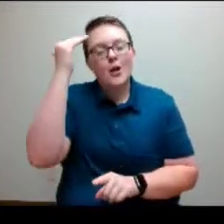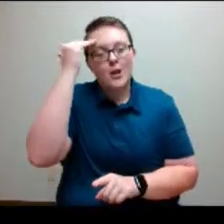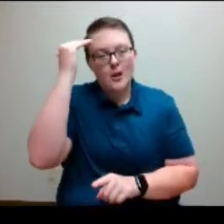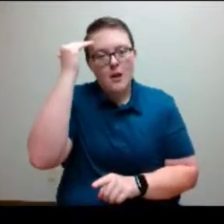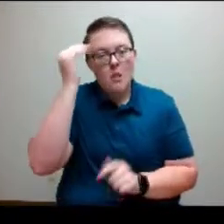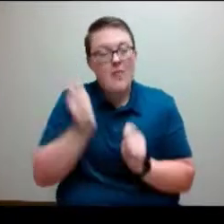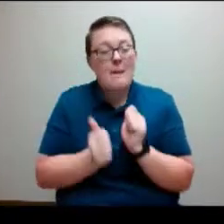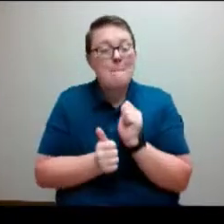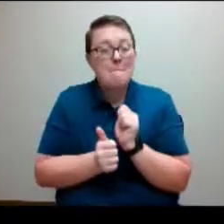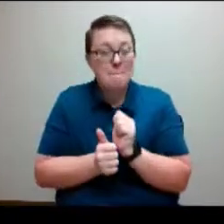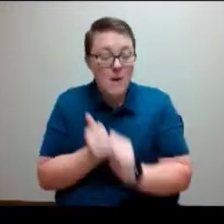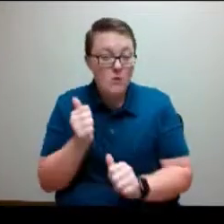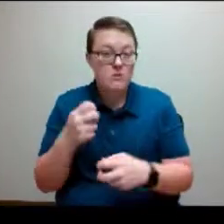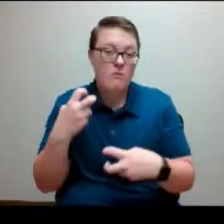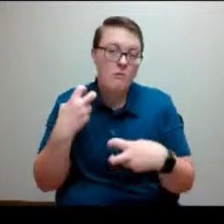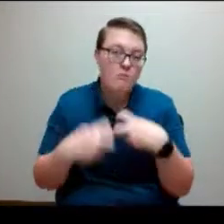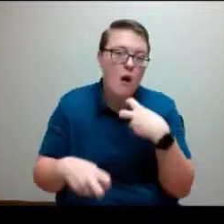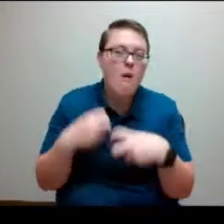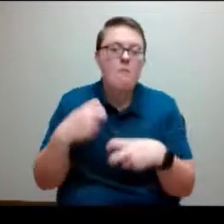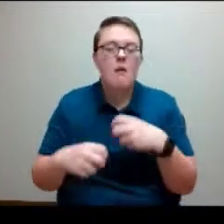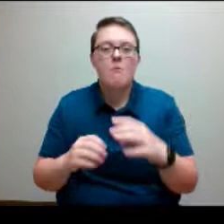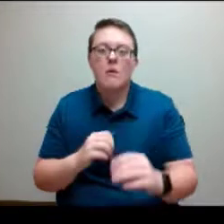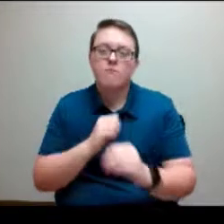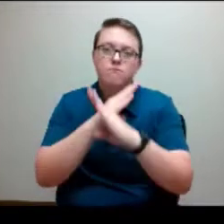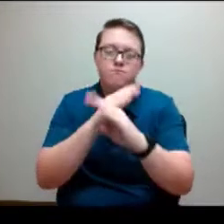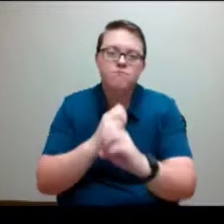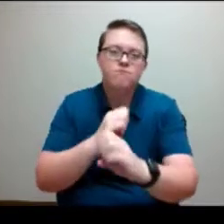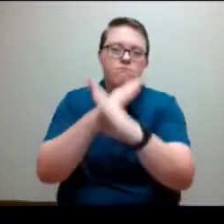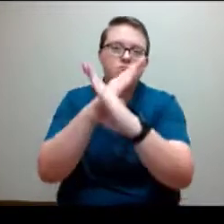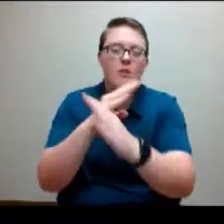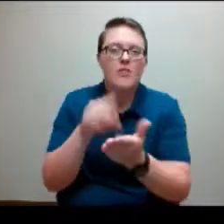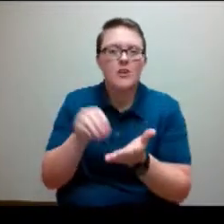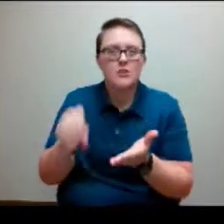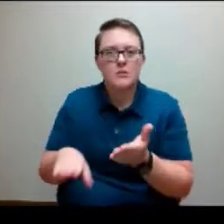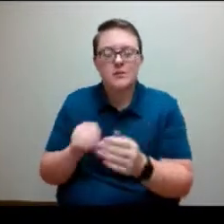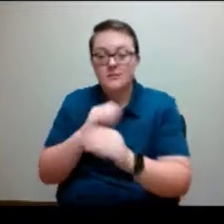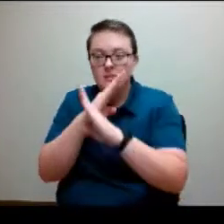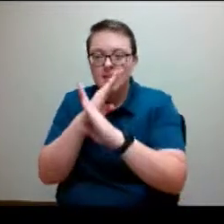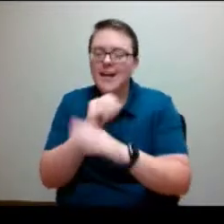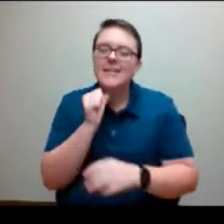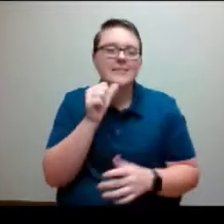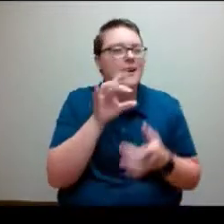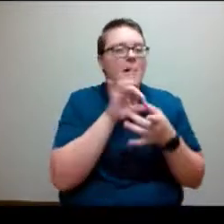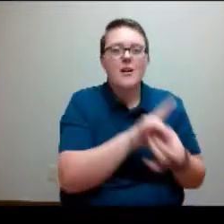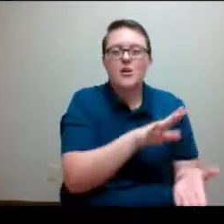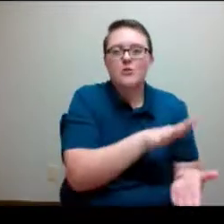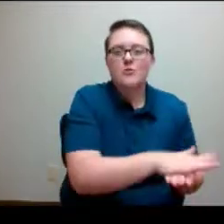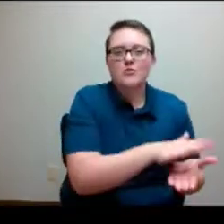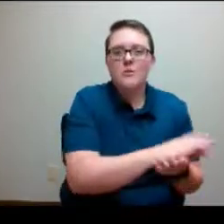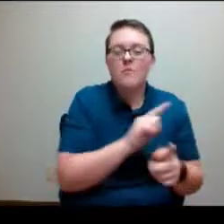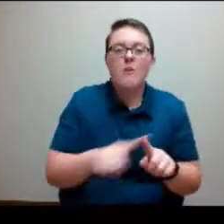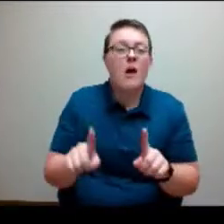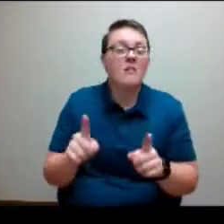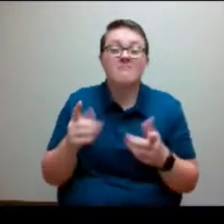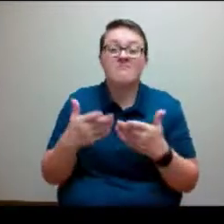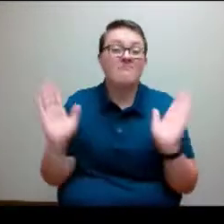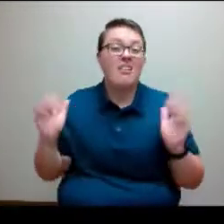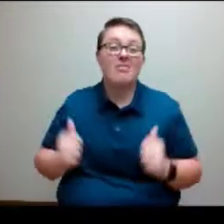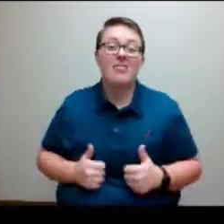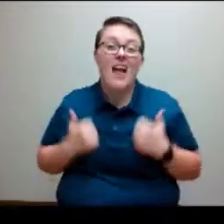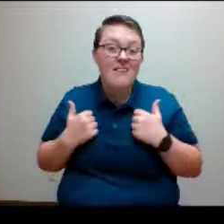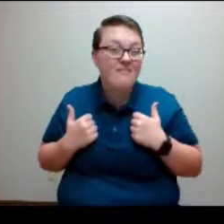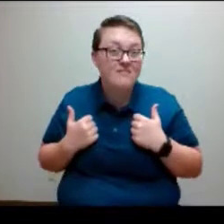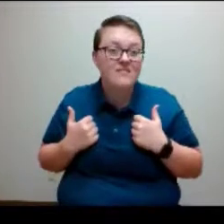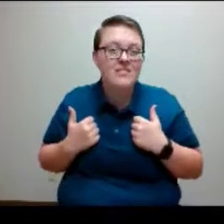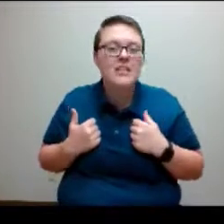of the issues and barriers our students face, they're not academic. They are life and everything related to it and these